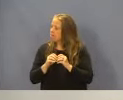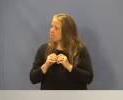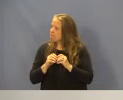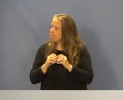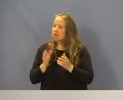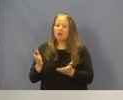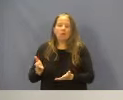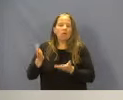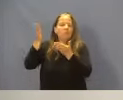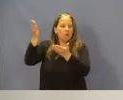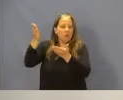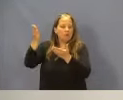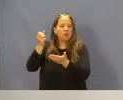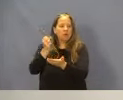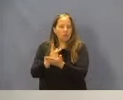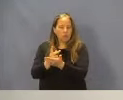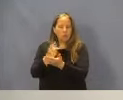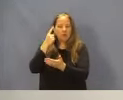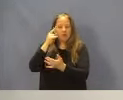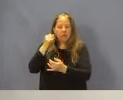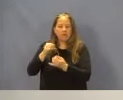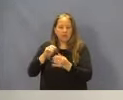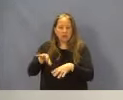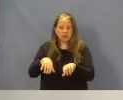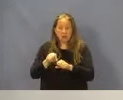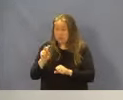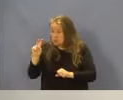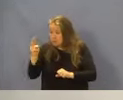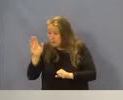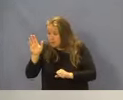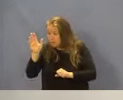Motion has been made for approval for final adoption. Is there a second?